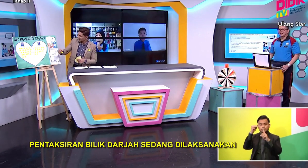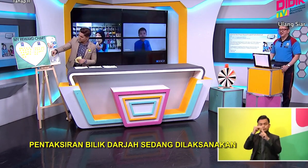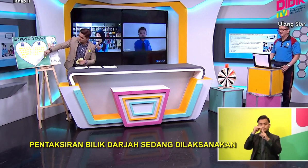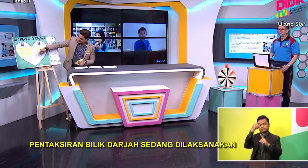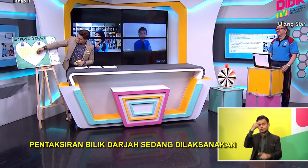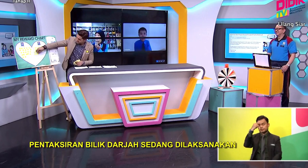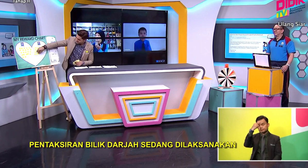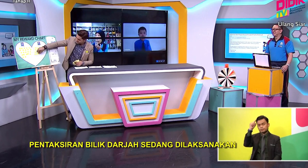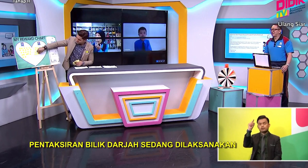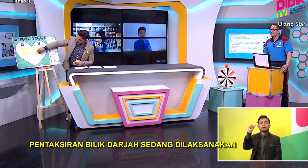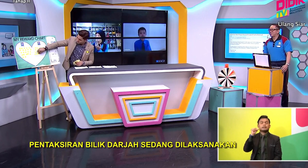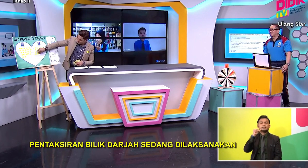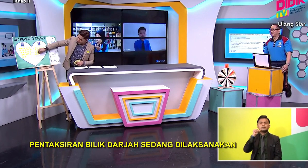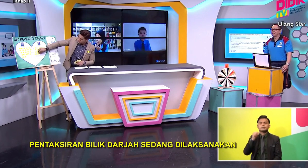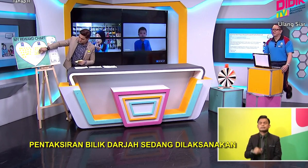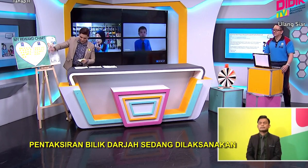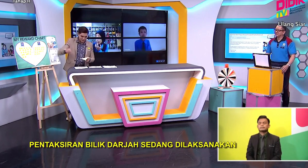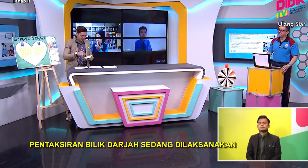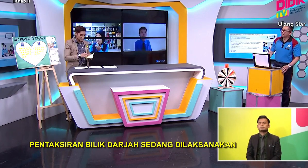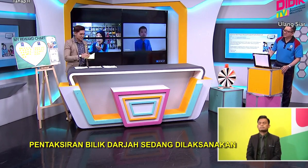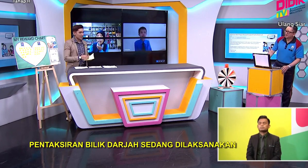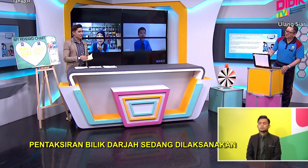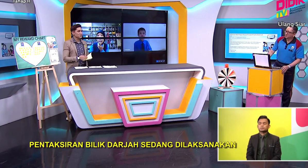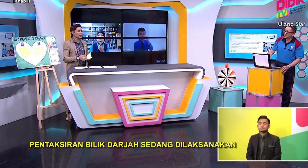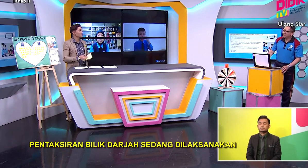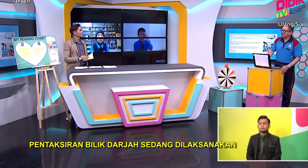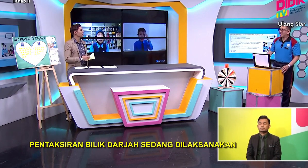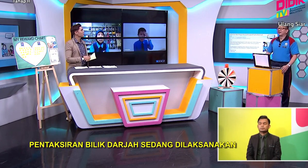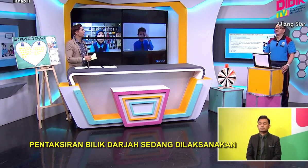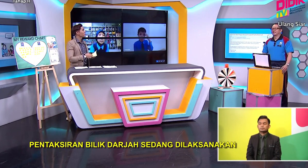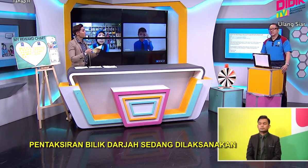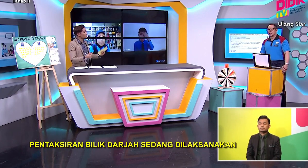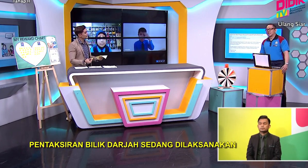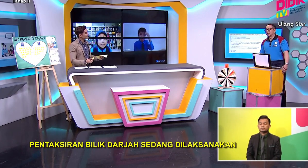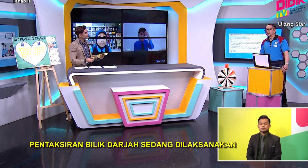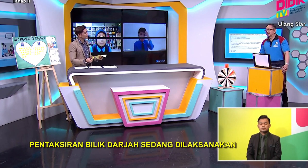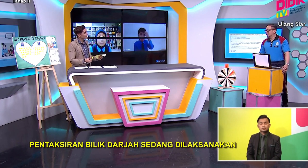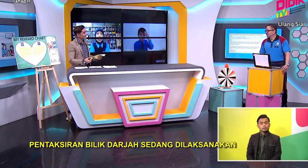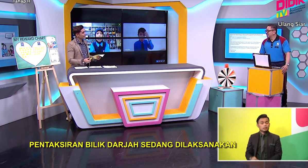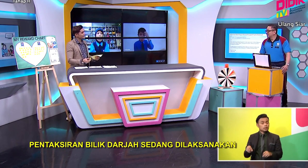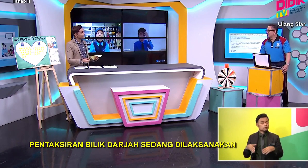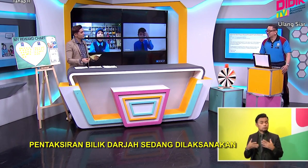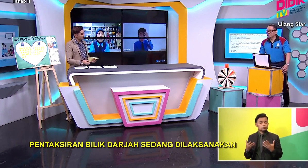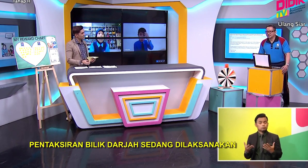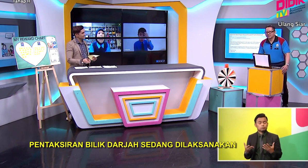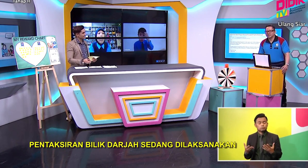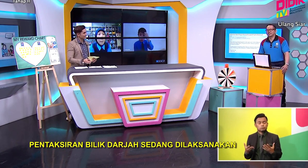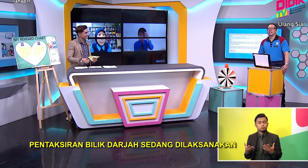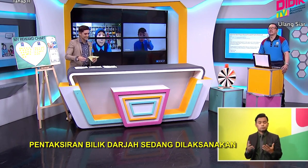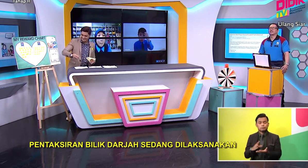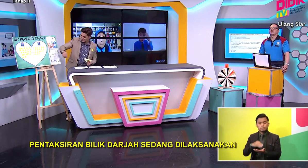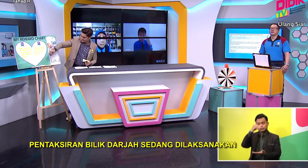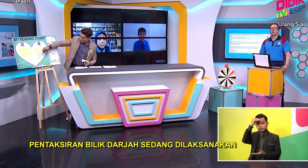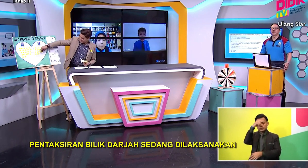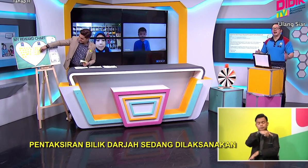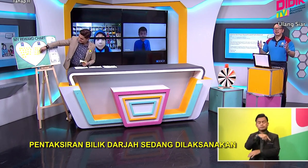And while I put the stars here. Teacher Ko. Can you share with us what do you think of their performance? Ping Ping and Anis's performance today.